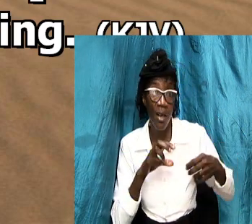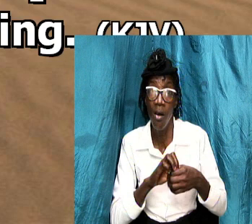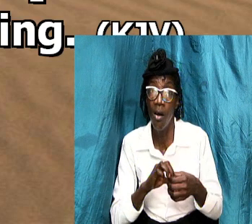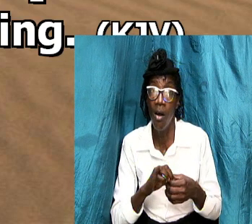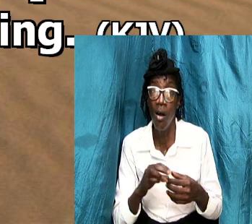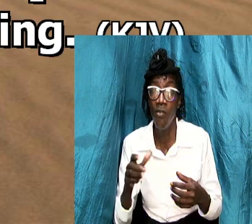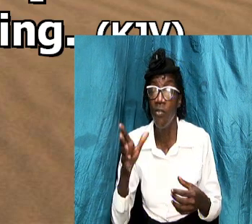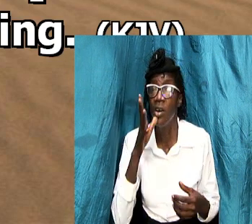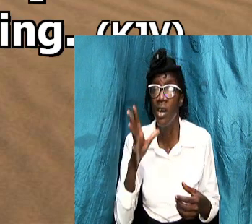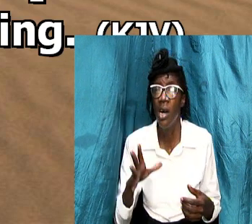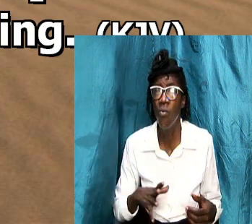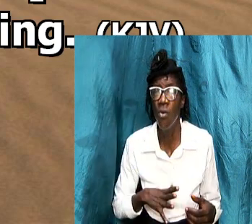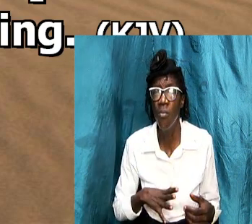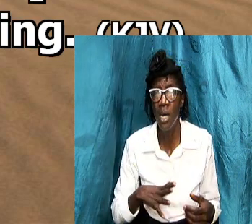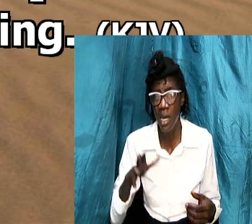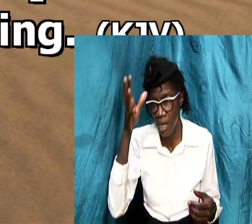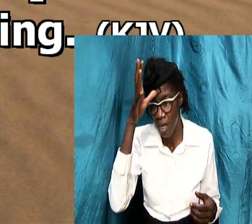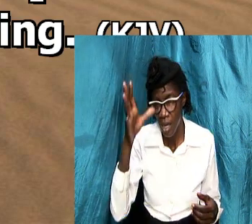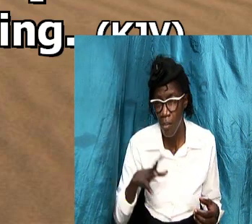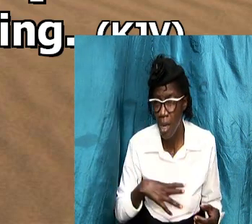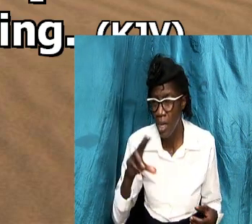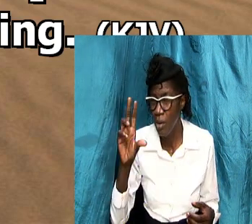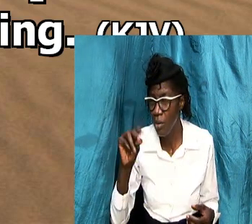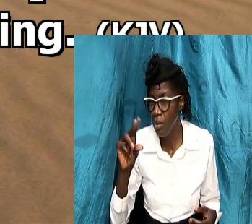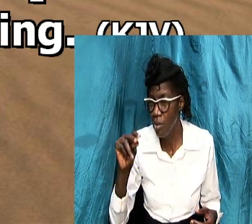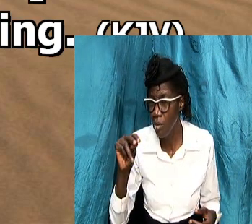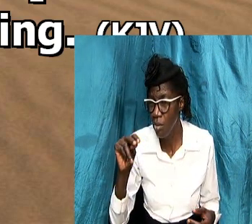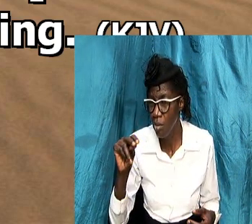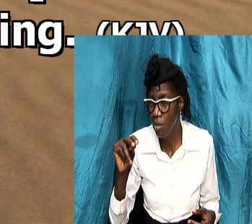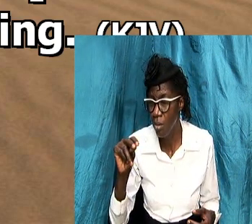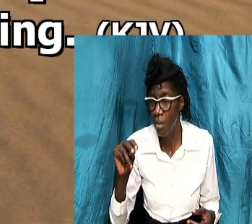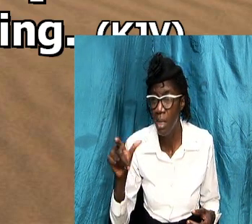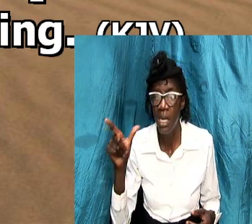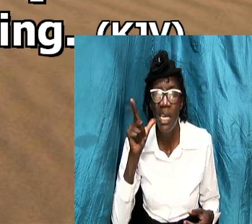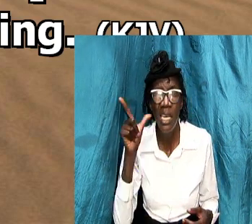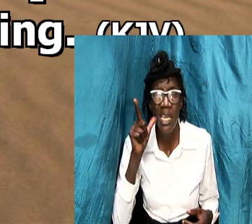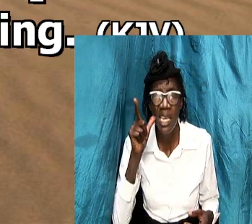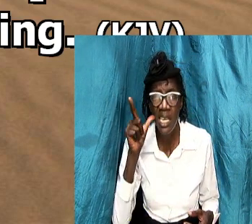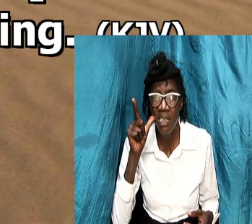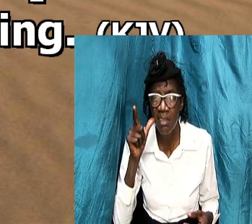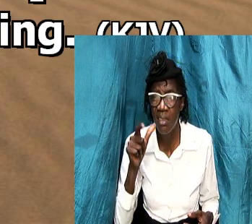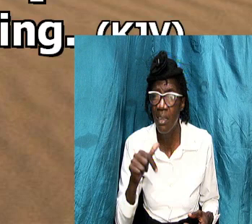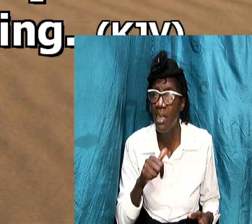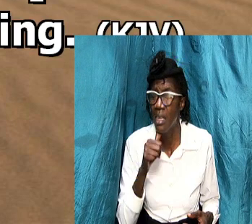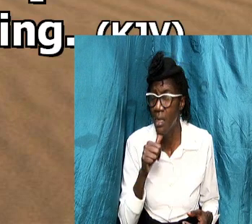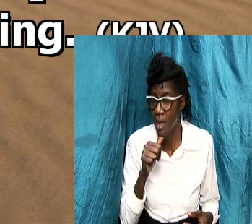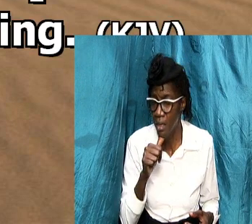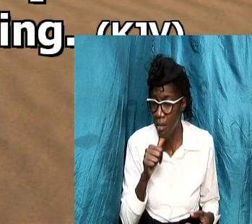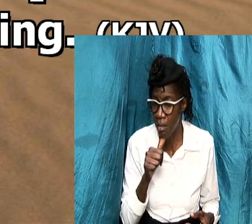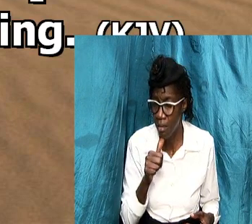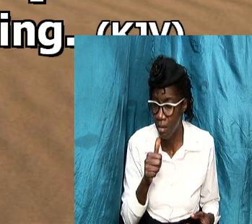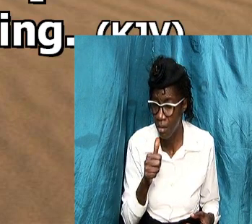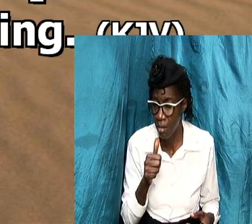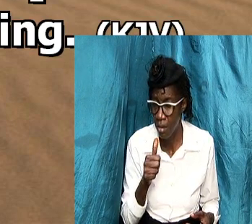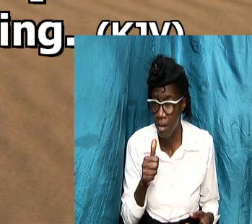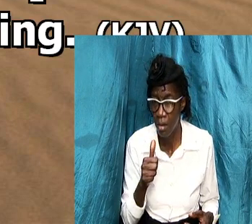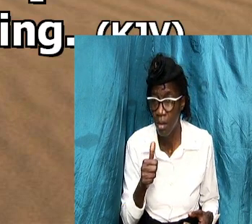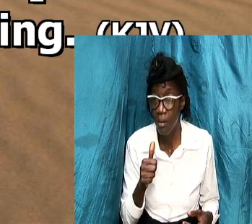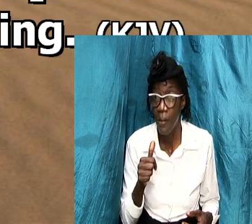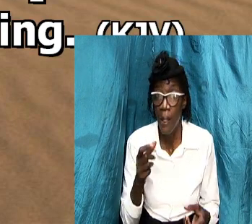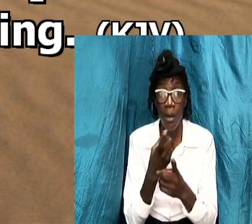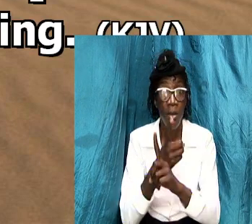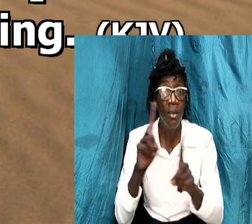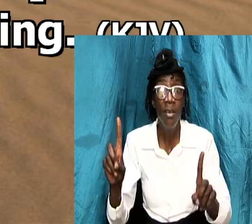man no no we are ladies are not secondary or inferior when it comes to this so that the term